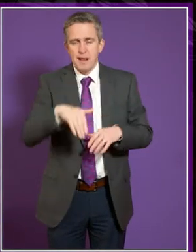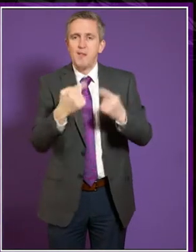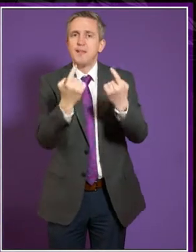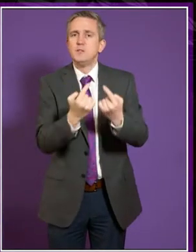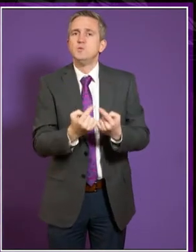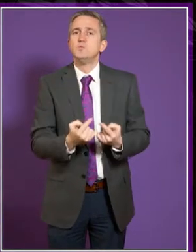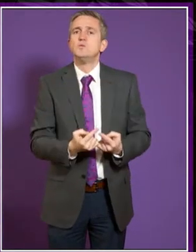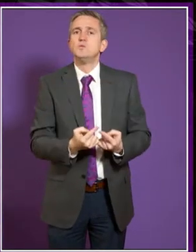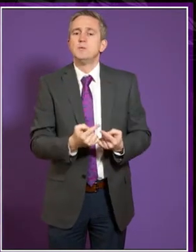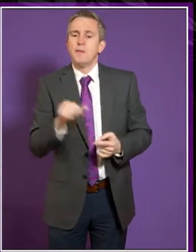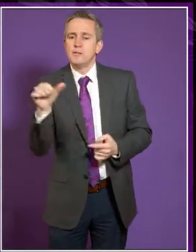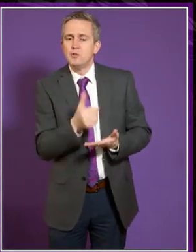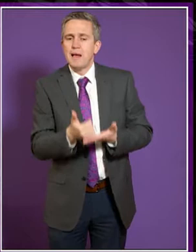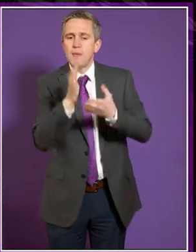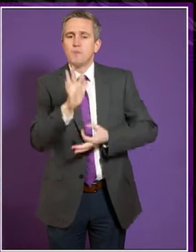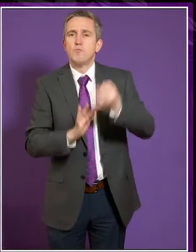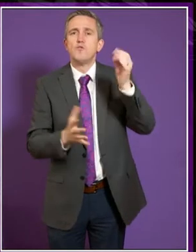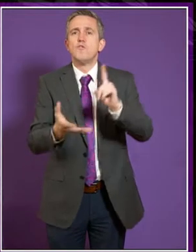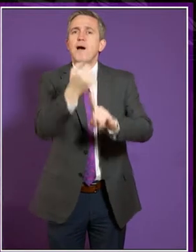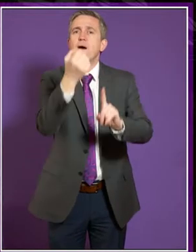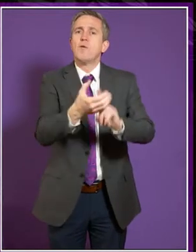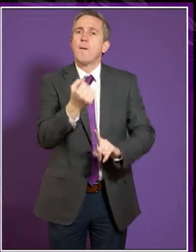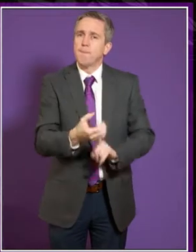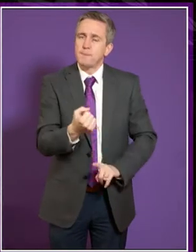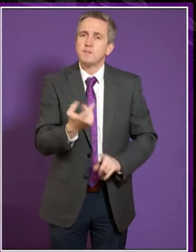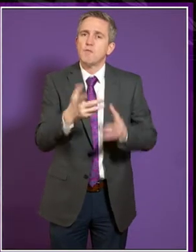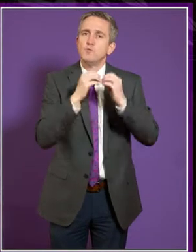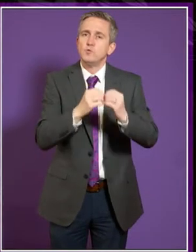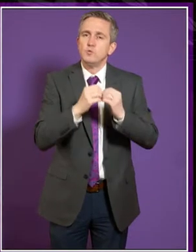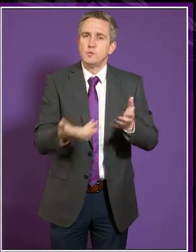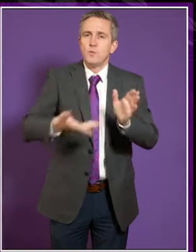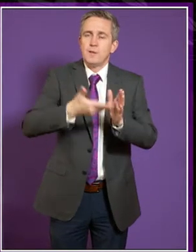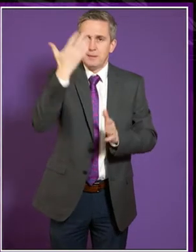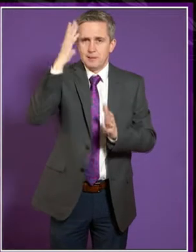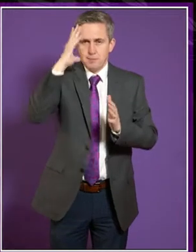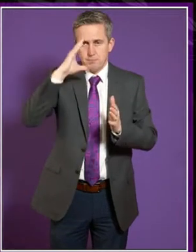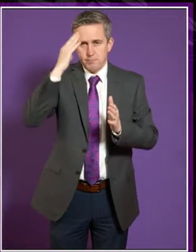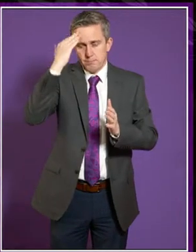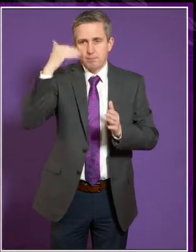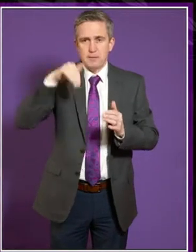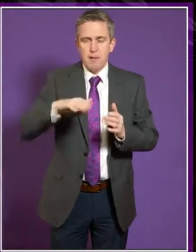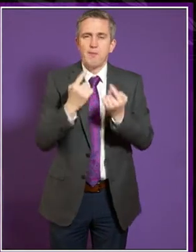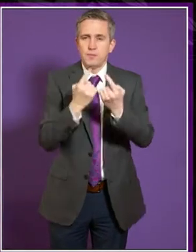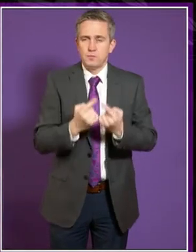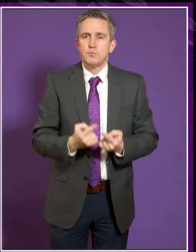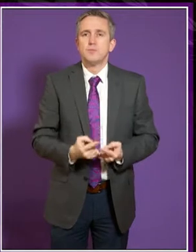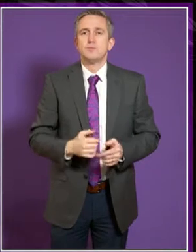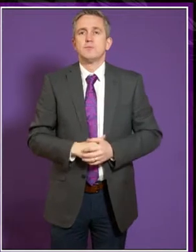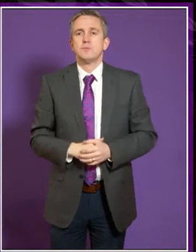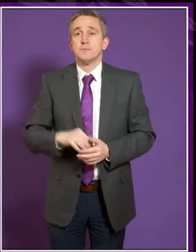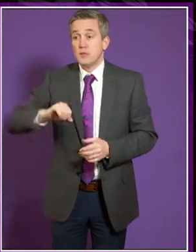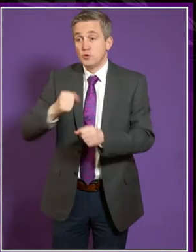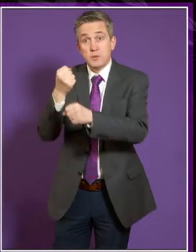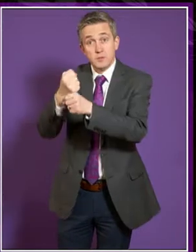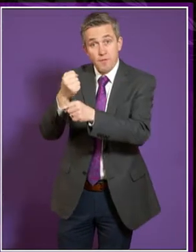heavily in that area. And the last point is we are working with anybody within the Scottish Government